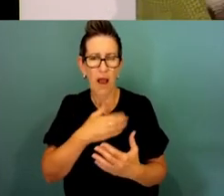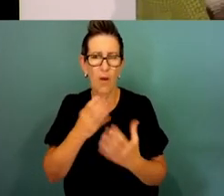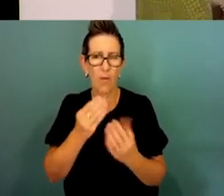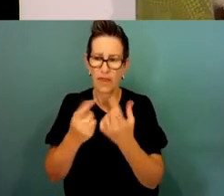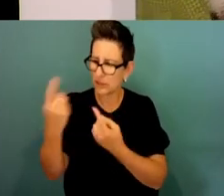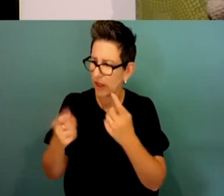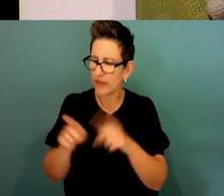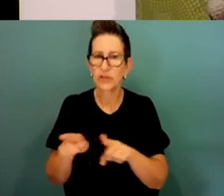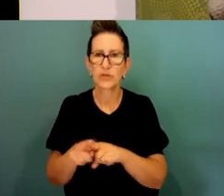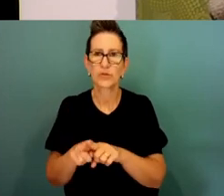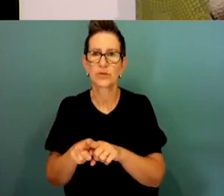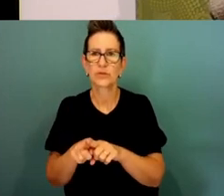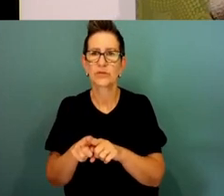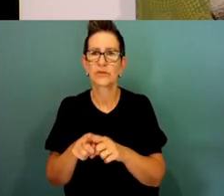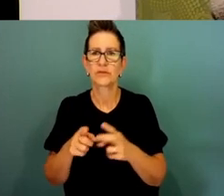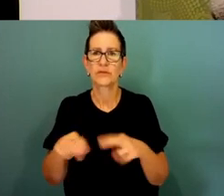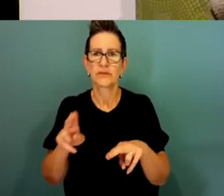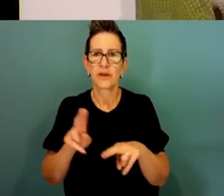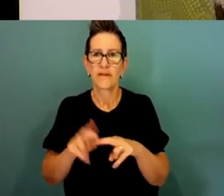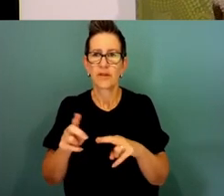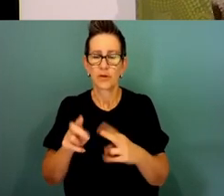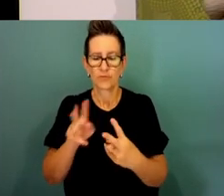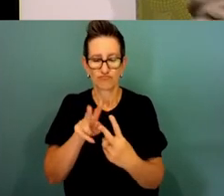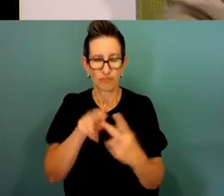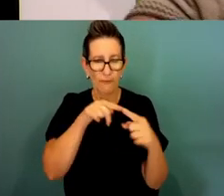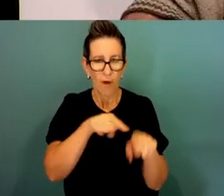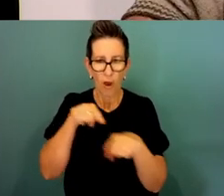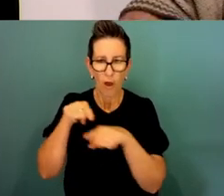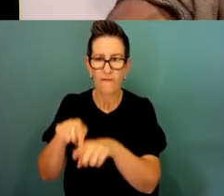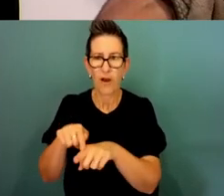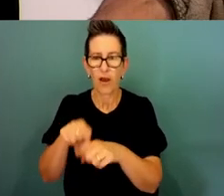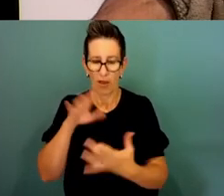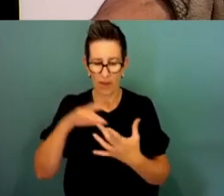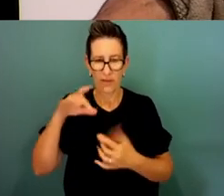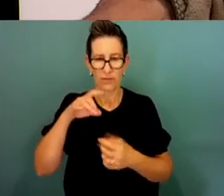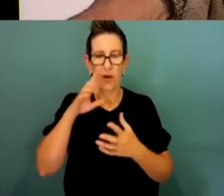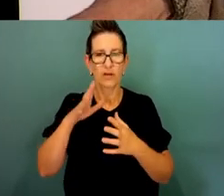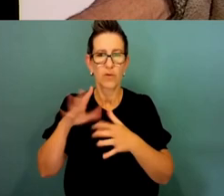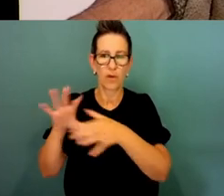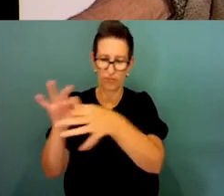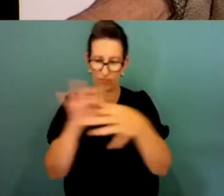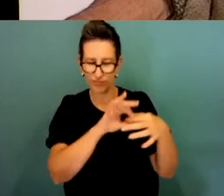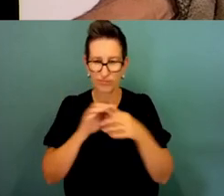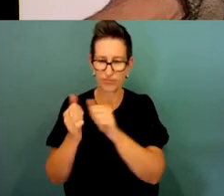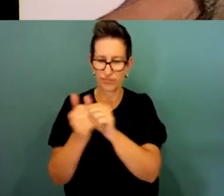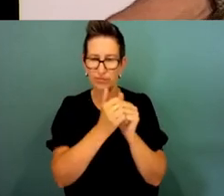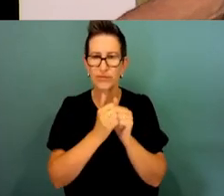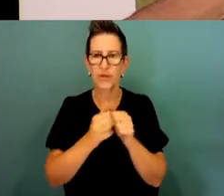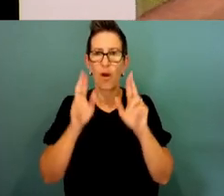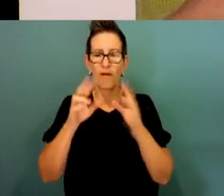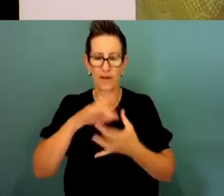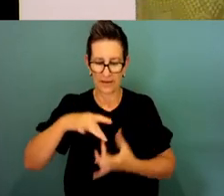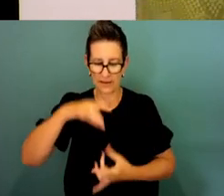the spirits will then harmonise with your stay on Ngunnawog country. So may the spirits be with you today, tomorrow and for always.